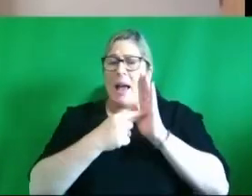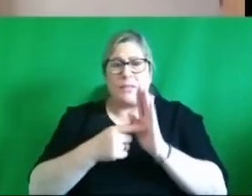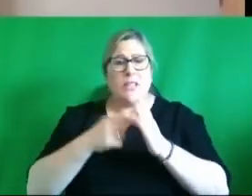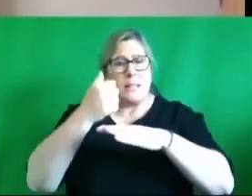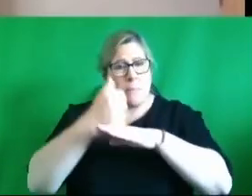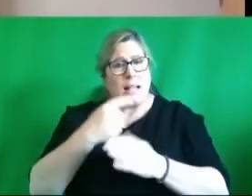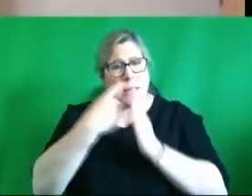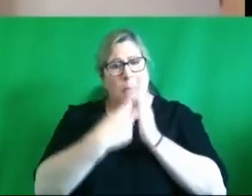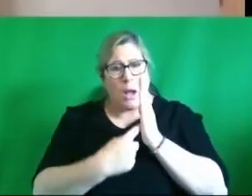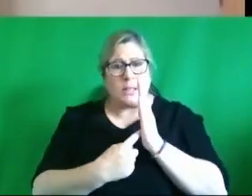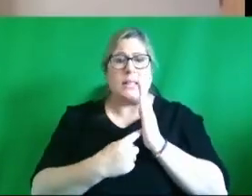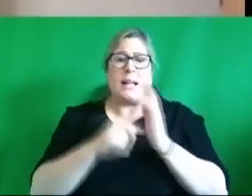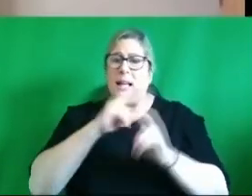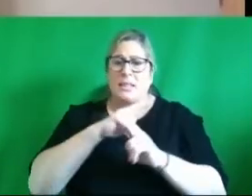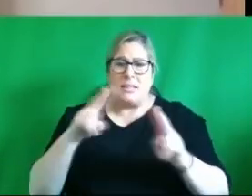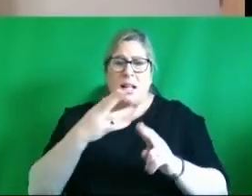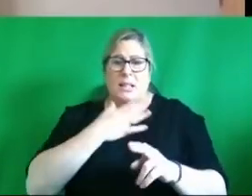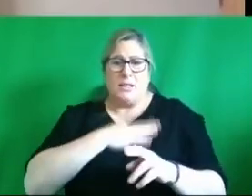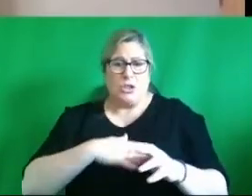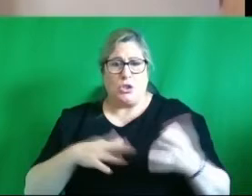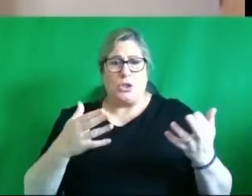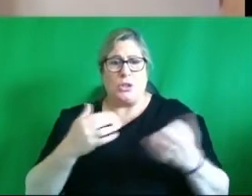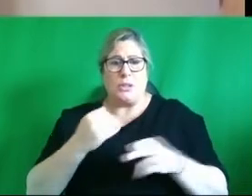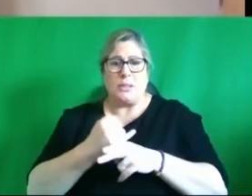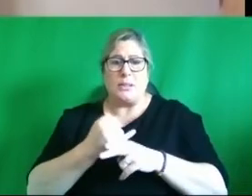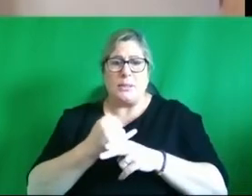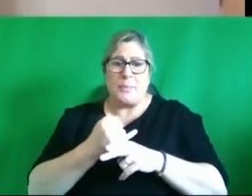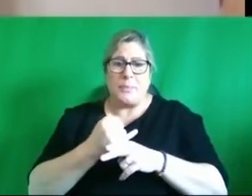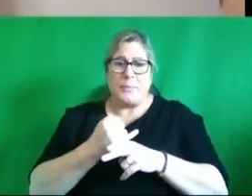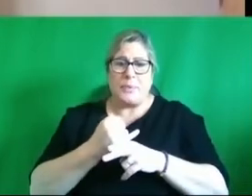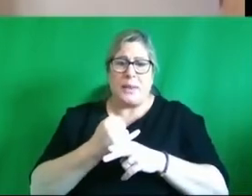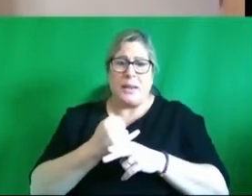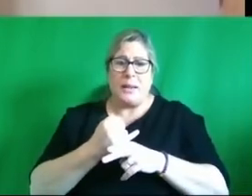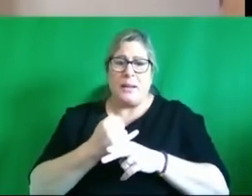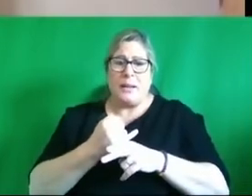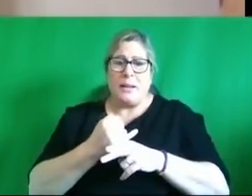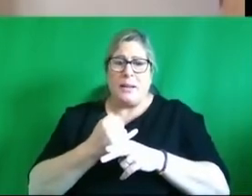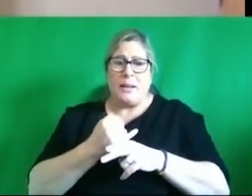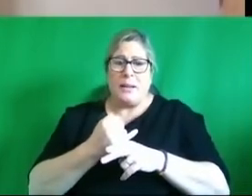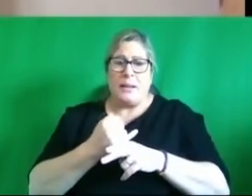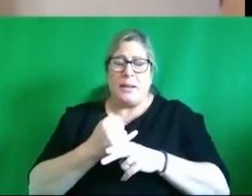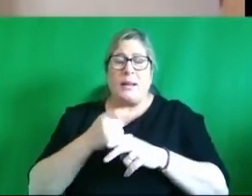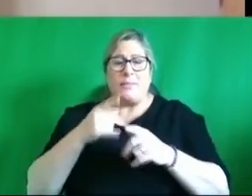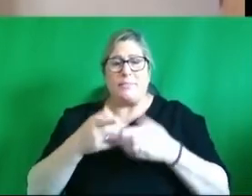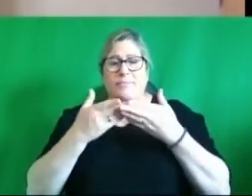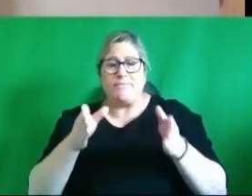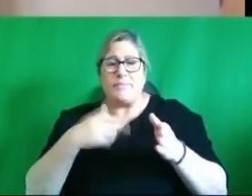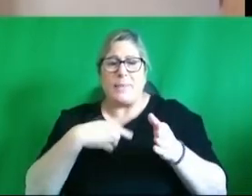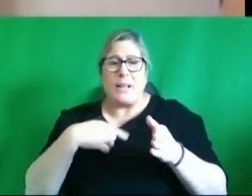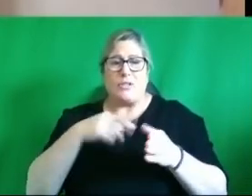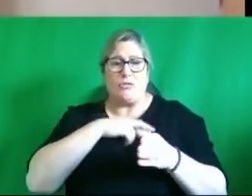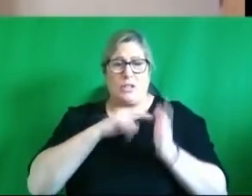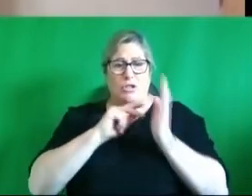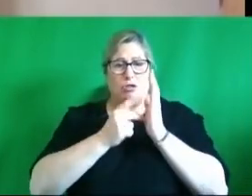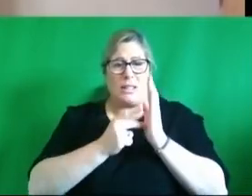not the pie far from it um i suppose that takes me to the wider point then of saying um in terms of strategy